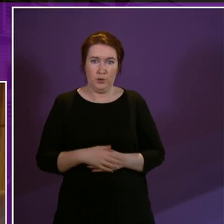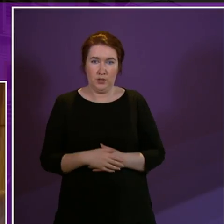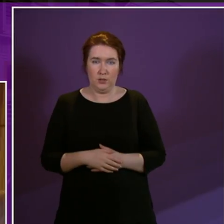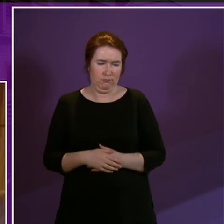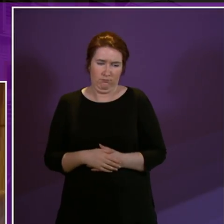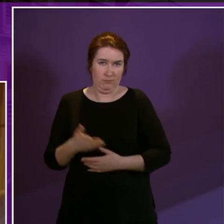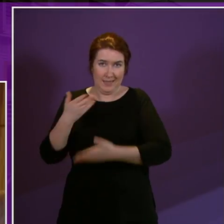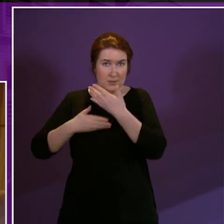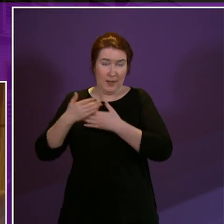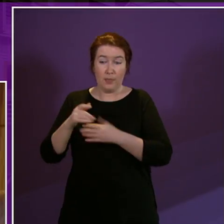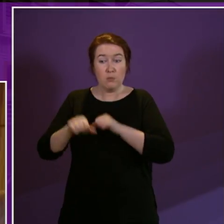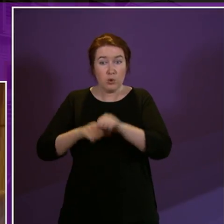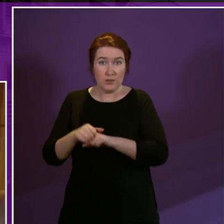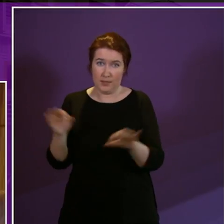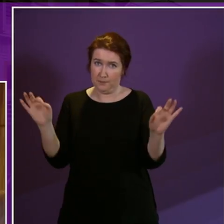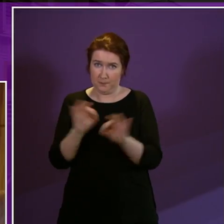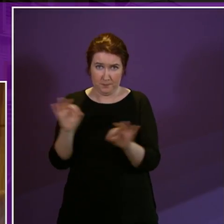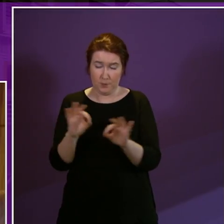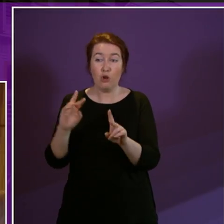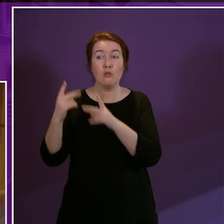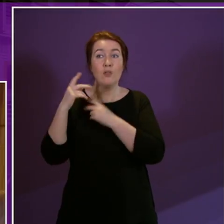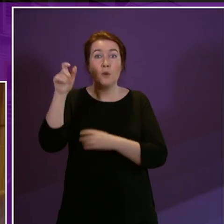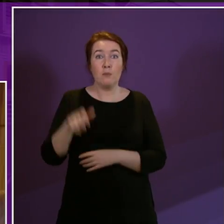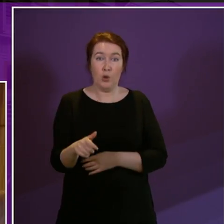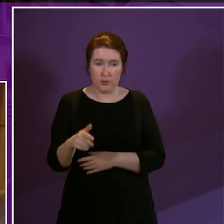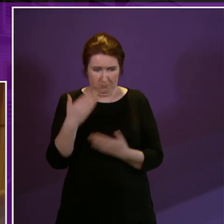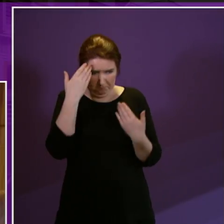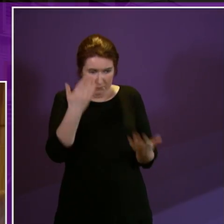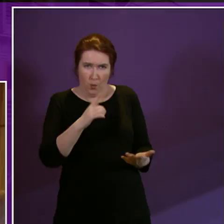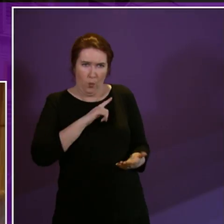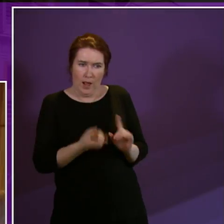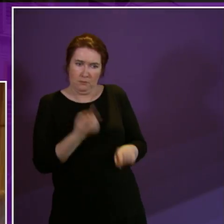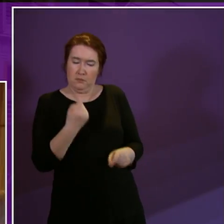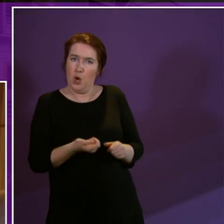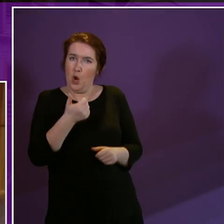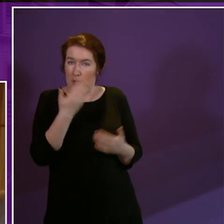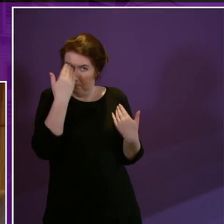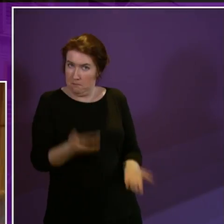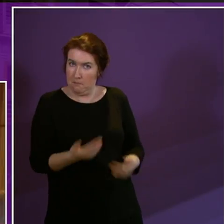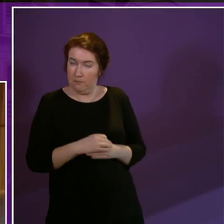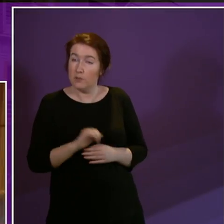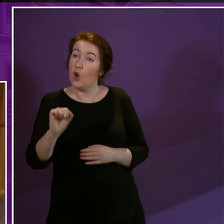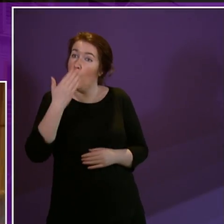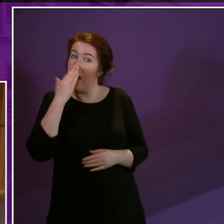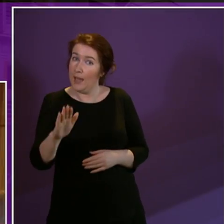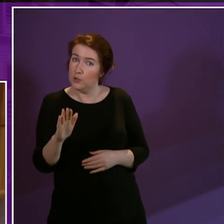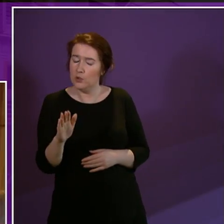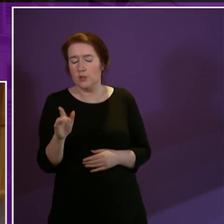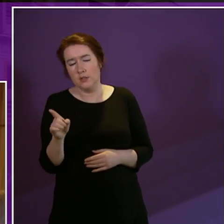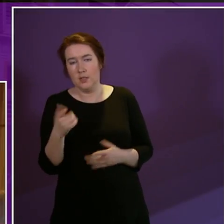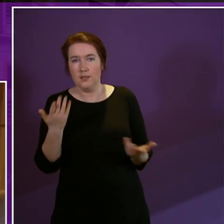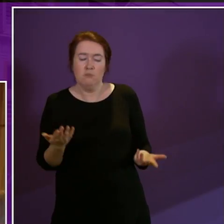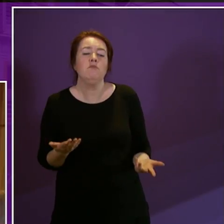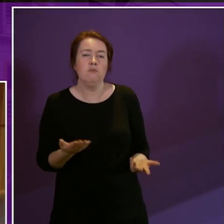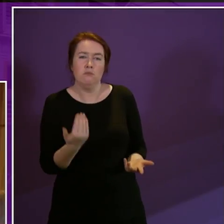little explanation of the process and the reviewer had no idea why my constituent had been called in early her attitude was definitely one of